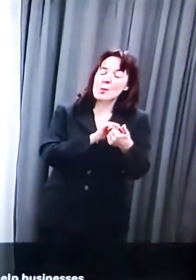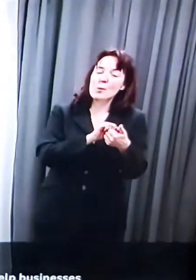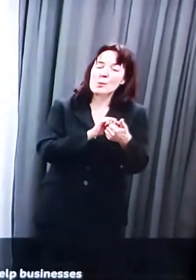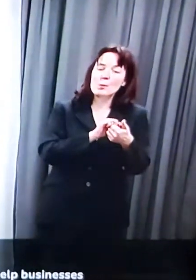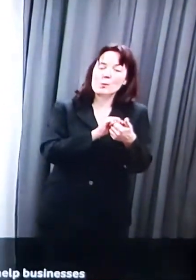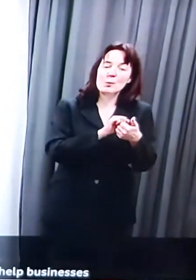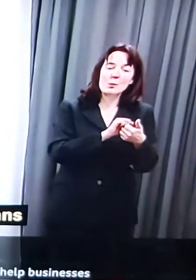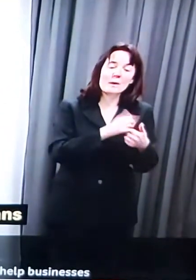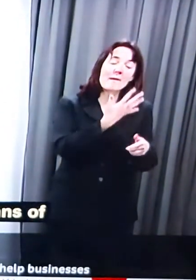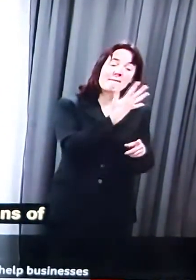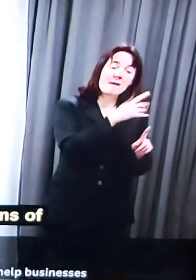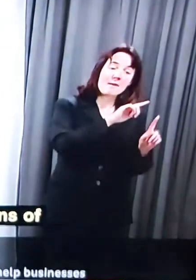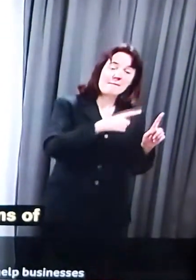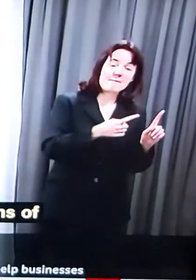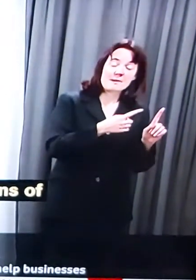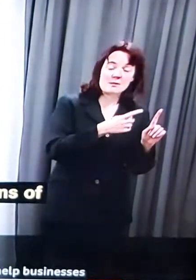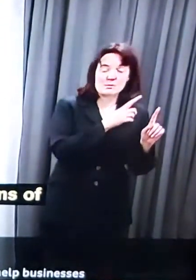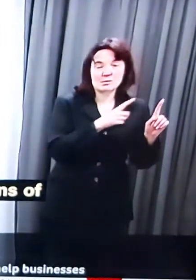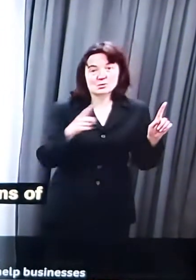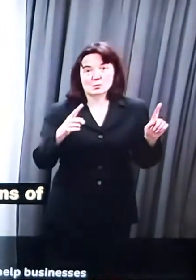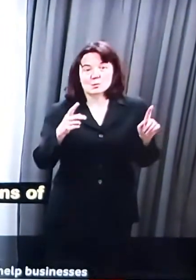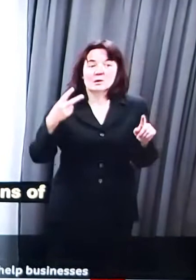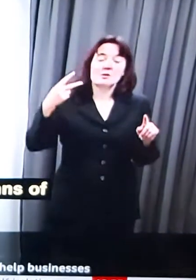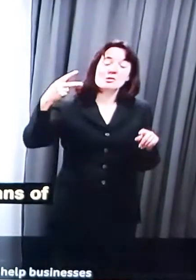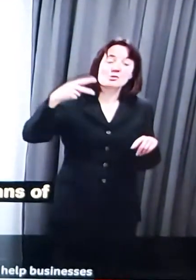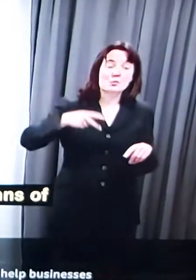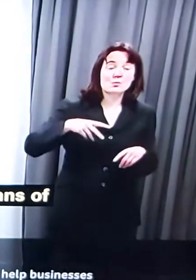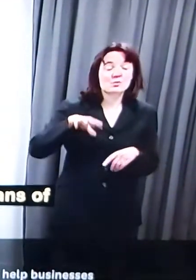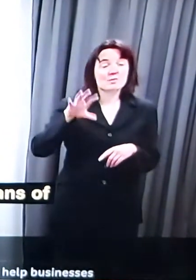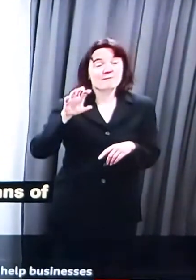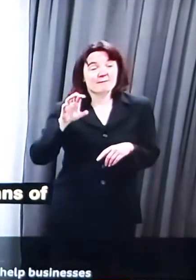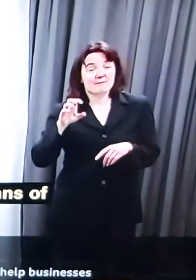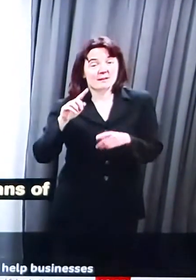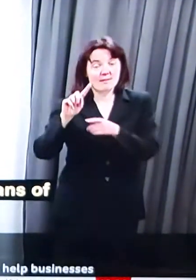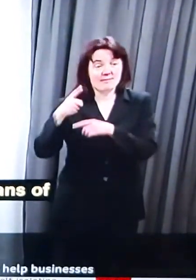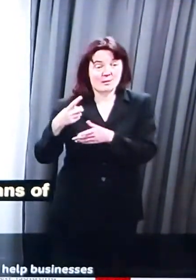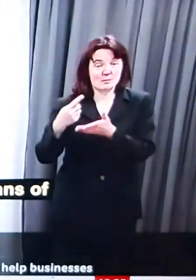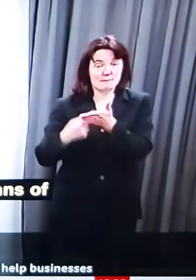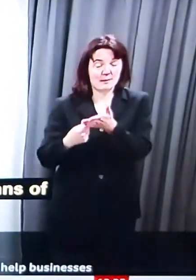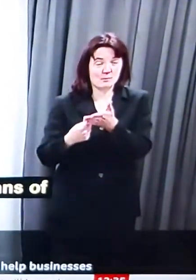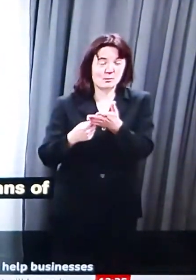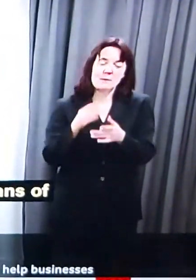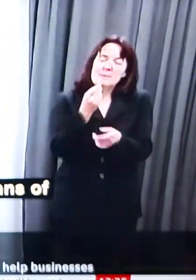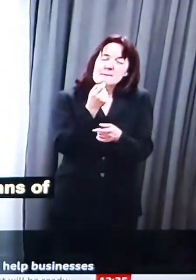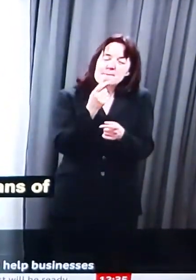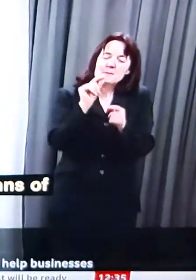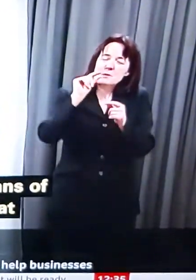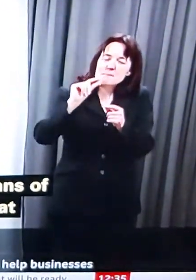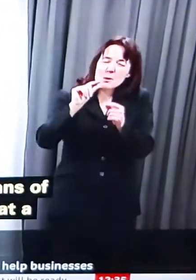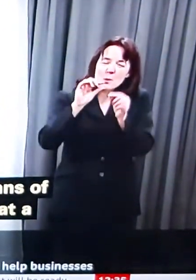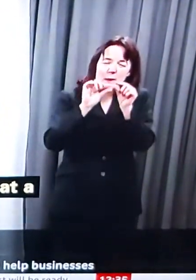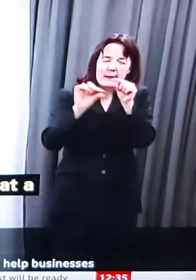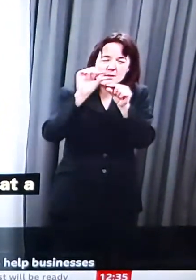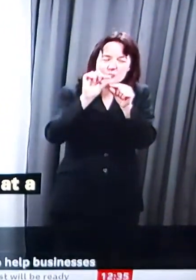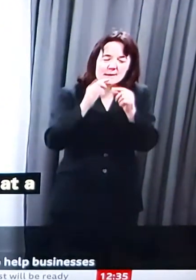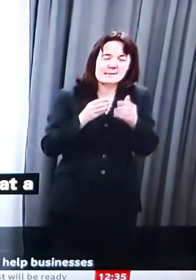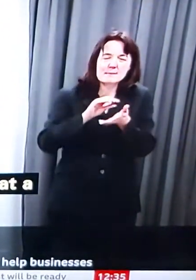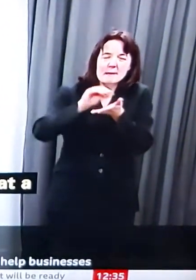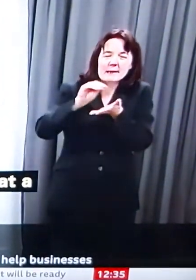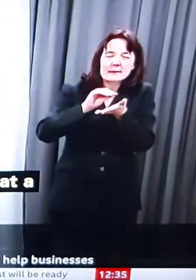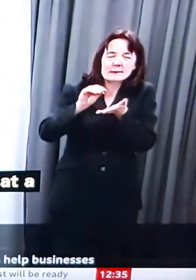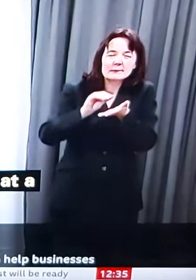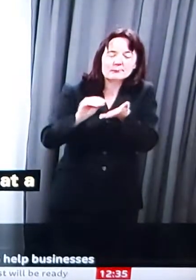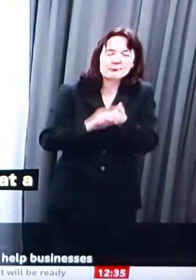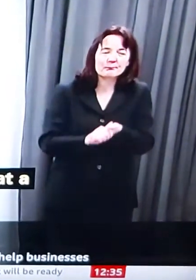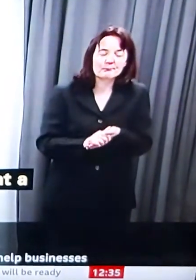£250,000 at a minimal level of interest. Now that fund is already up